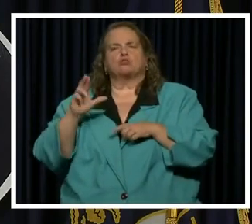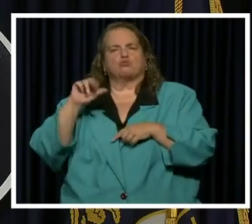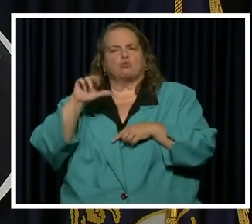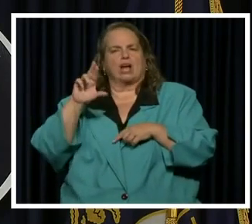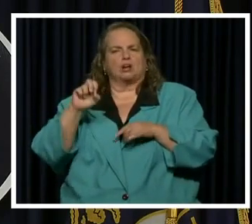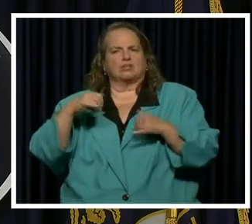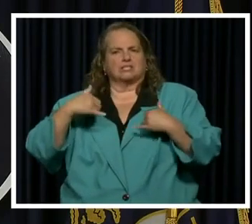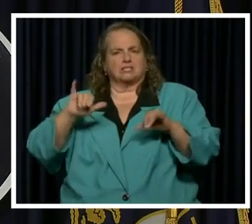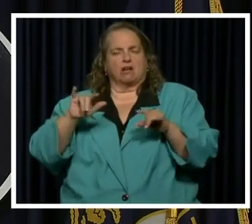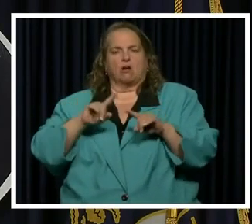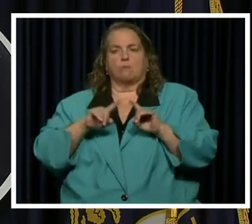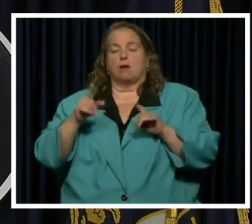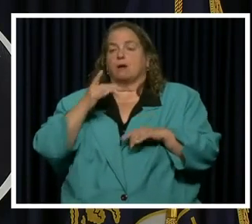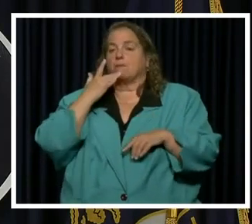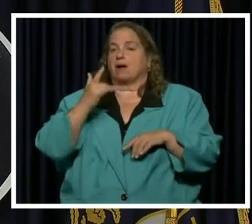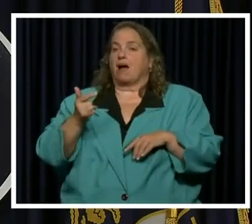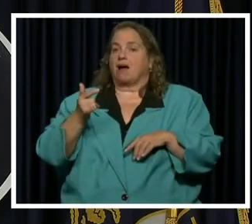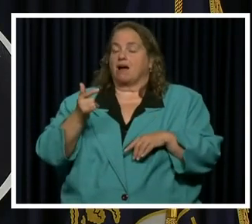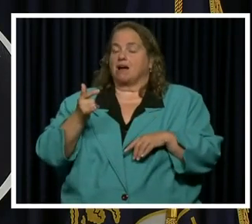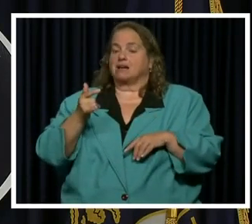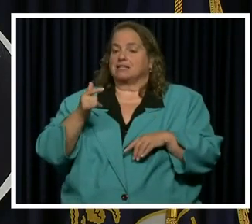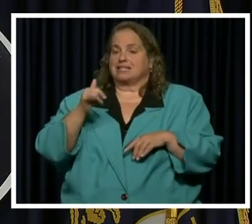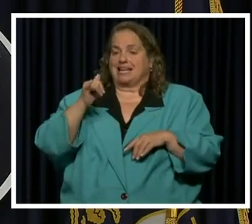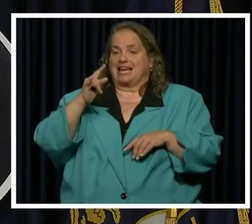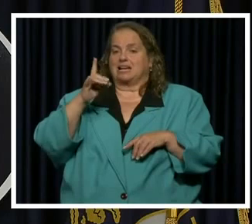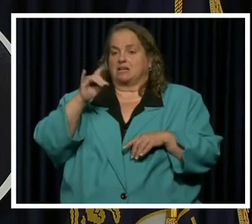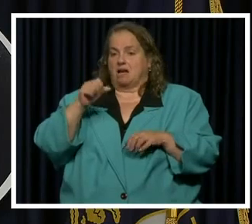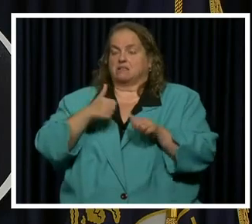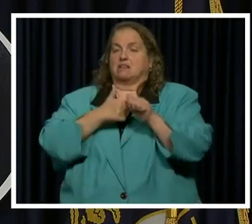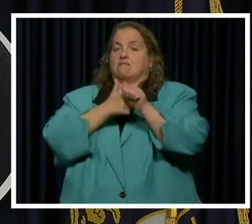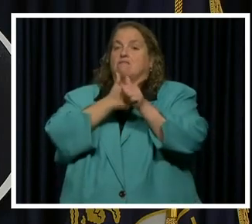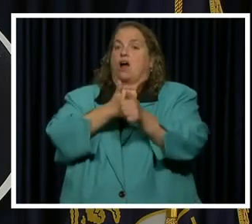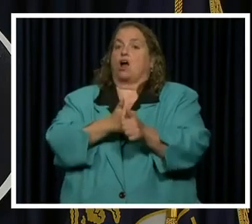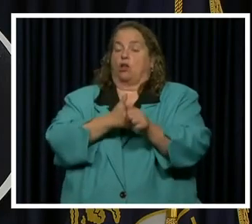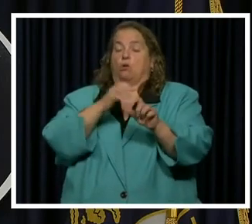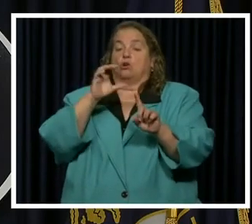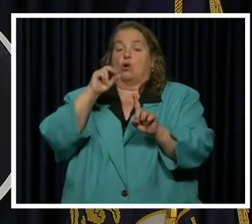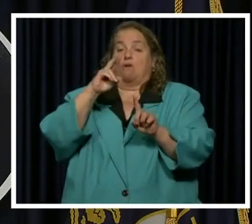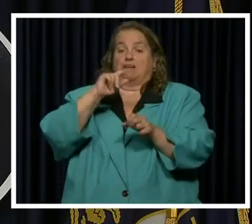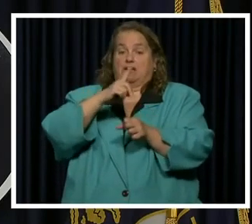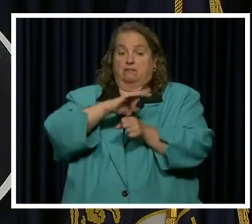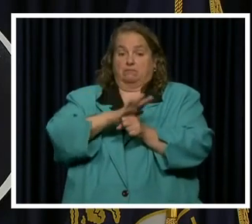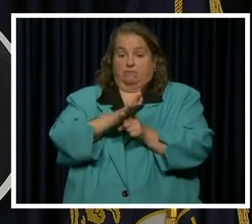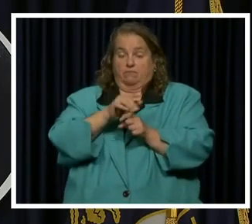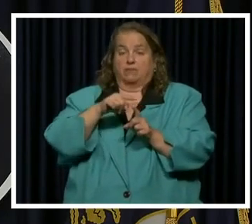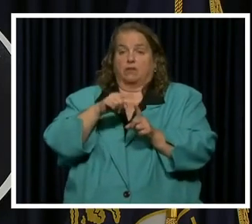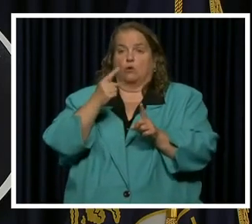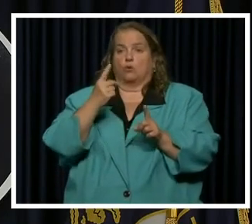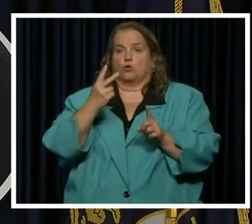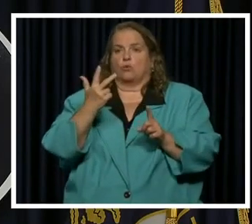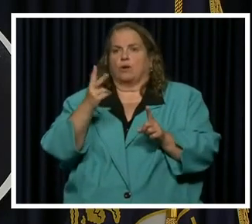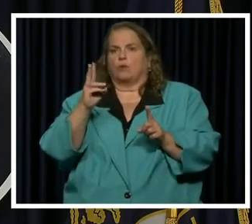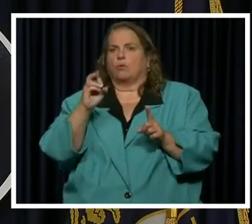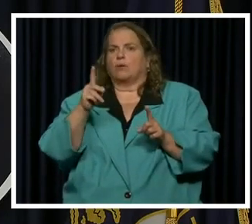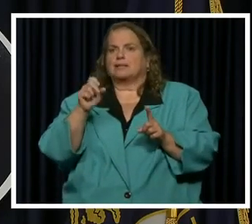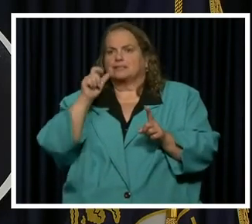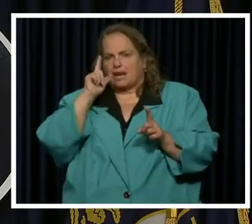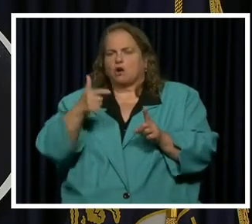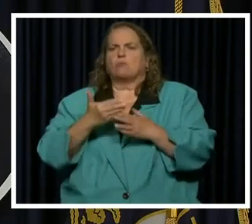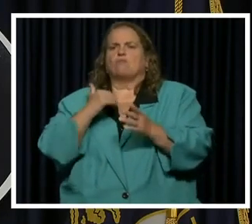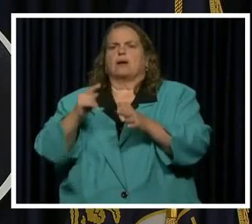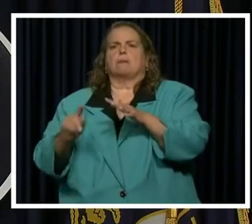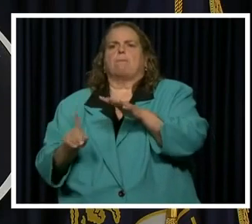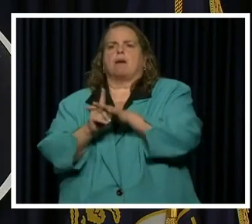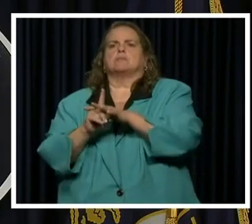but because it trails the original COVID infection by so many weeks, we don't know for sure. And so we're watching this very